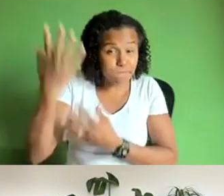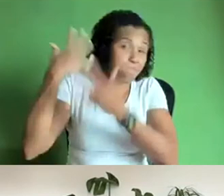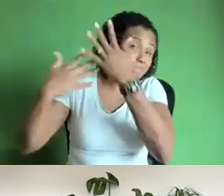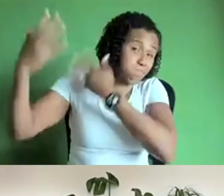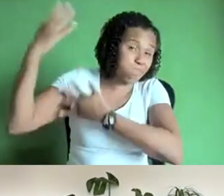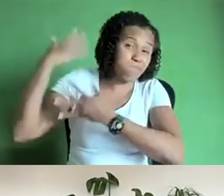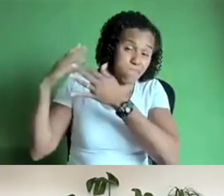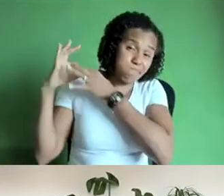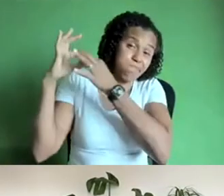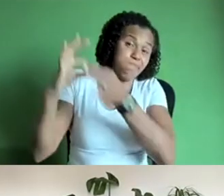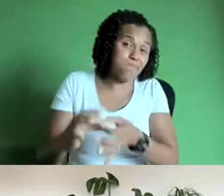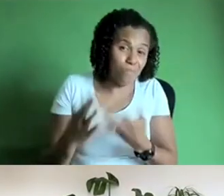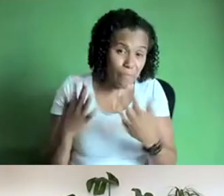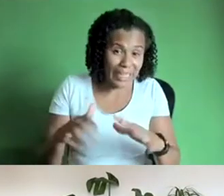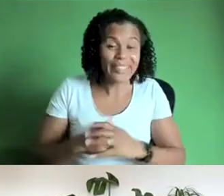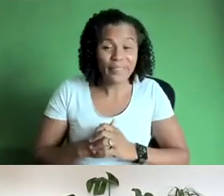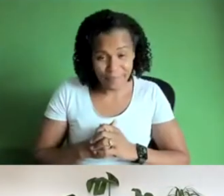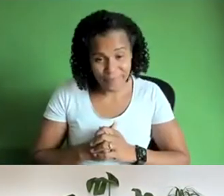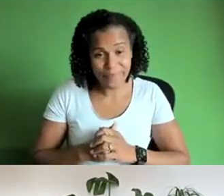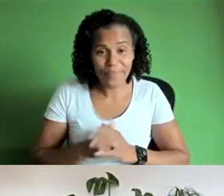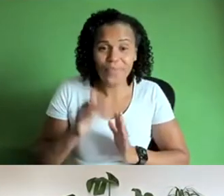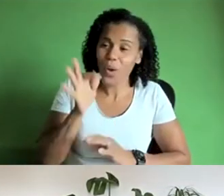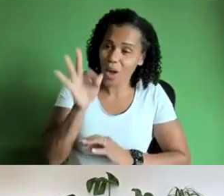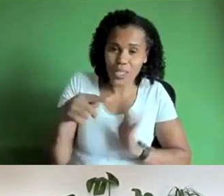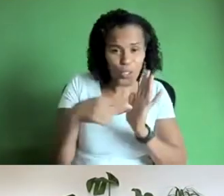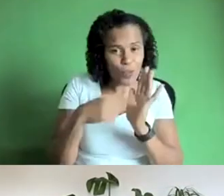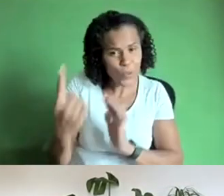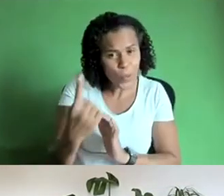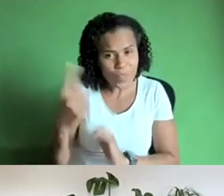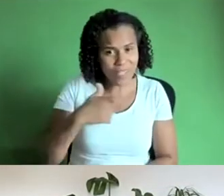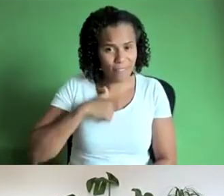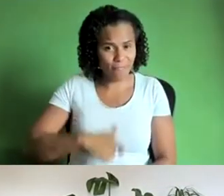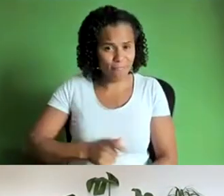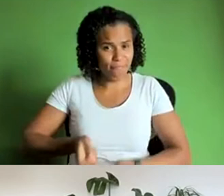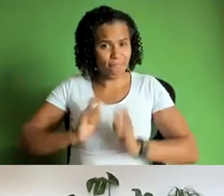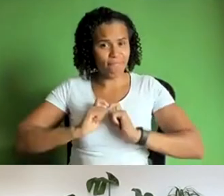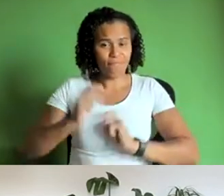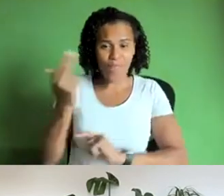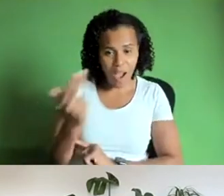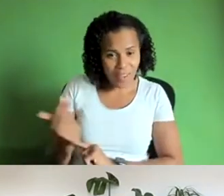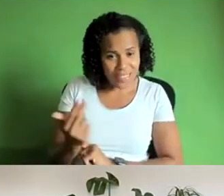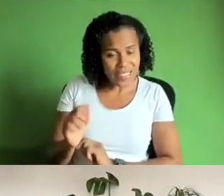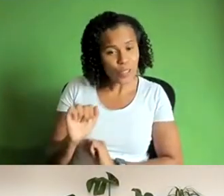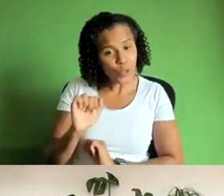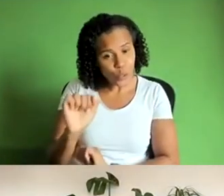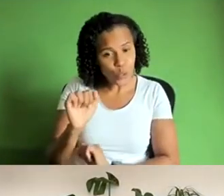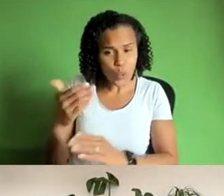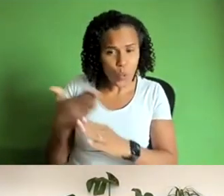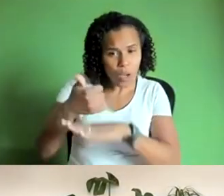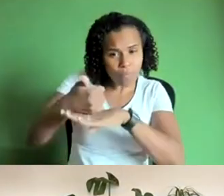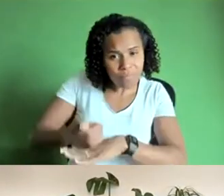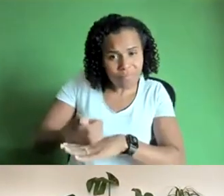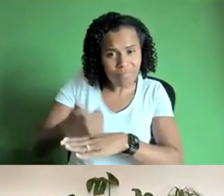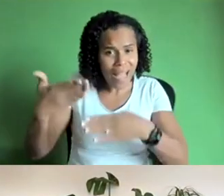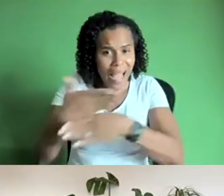thompson you're you're an artist and you work with with action space yeah um and um i thought